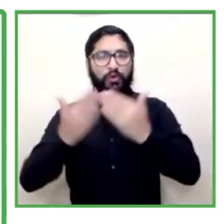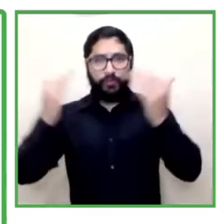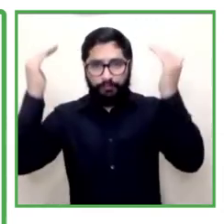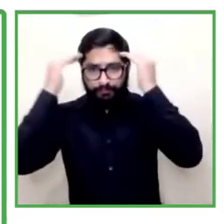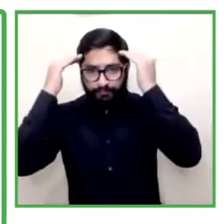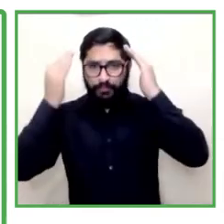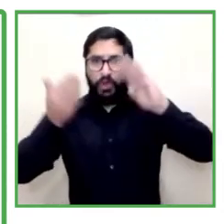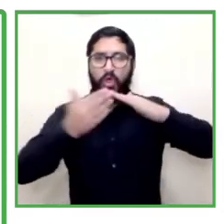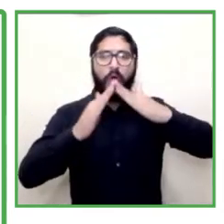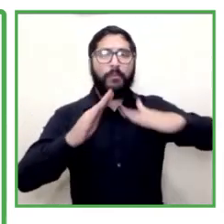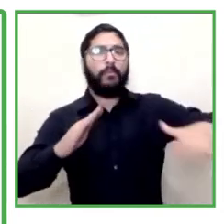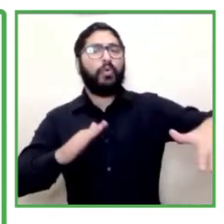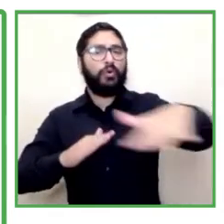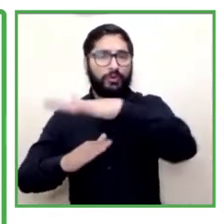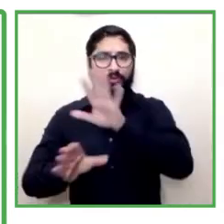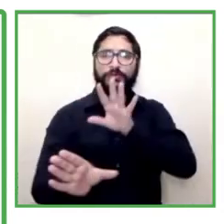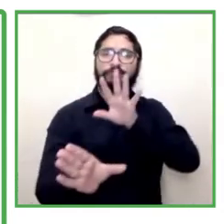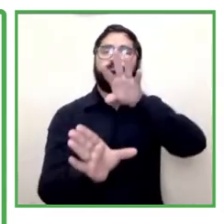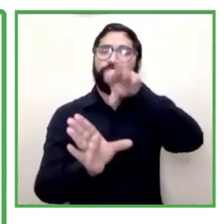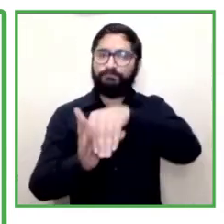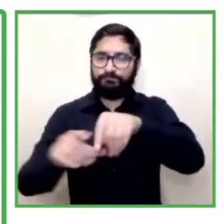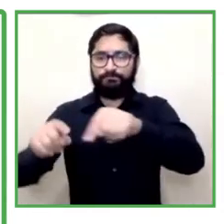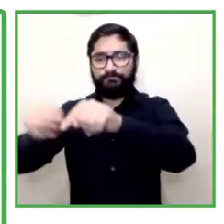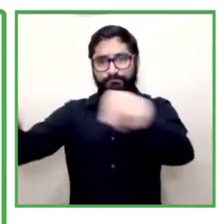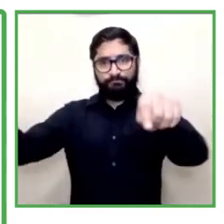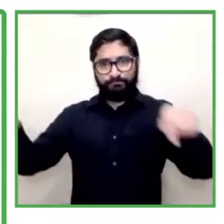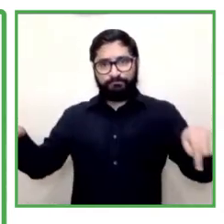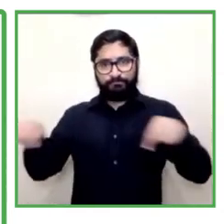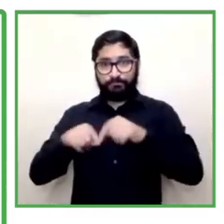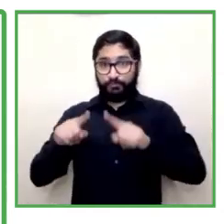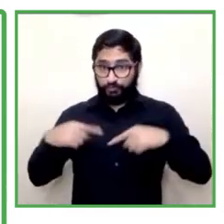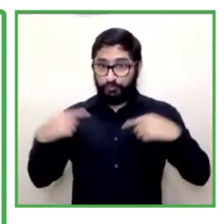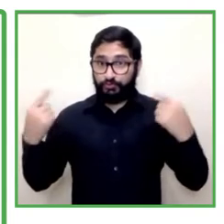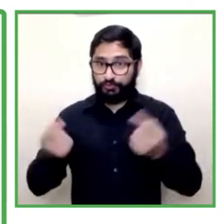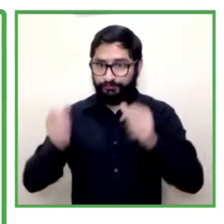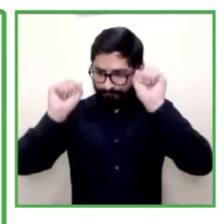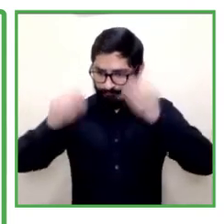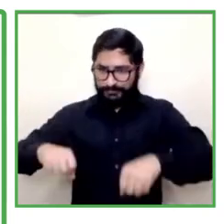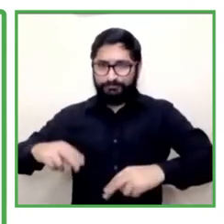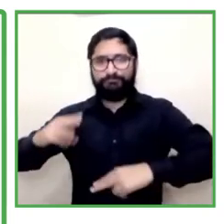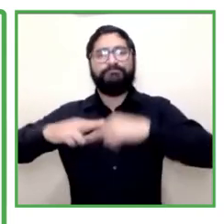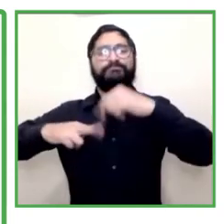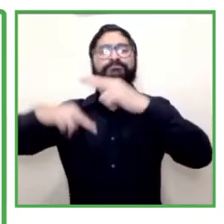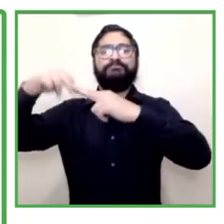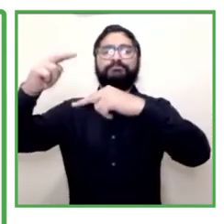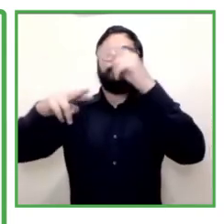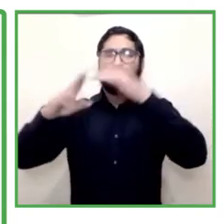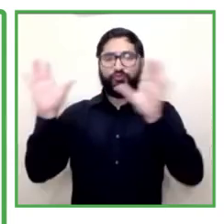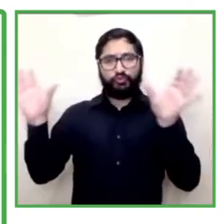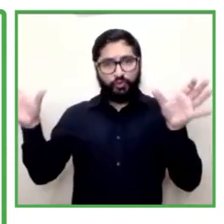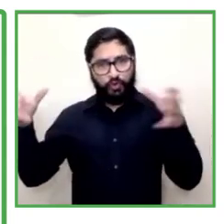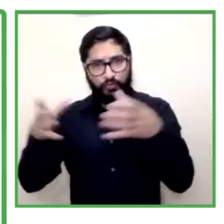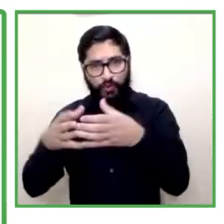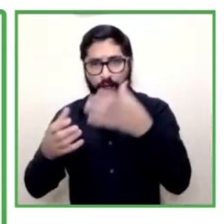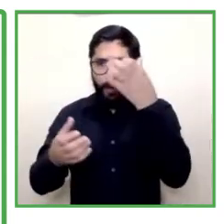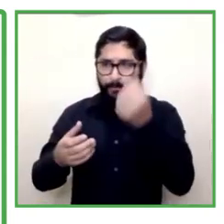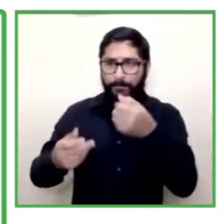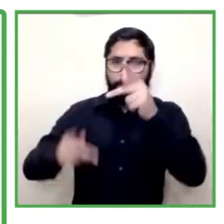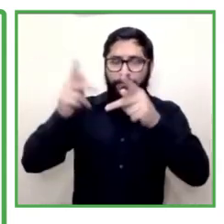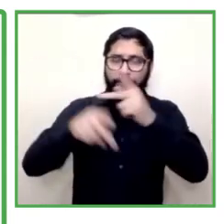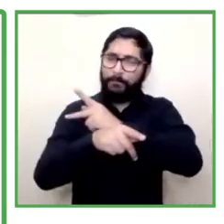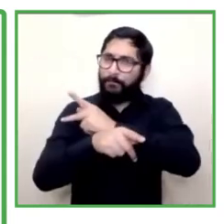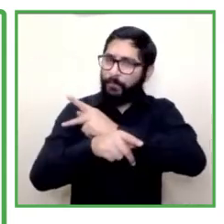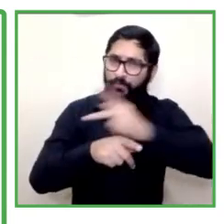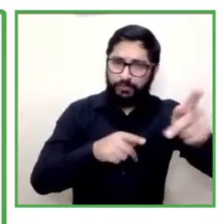that space and that workspace we've created and we have have built a group of professionals on this day